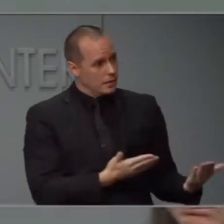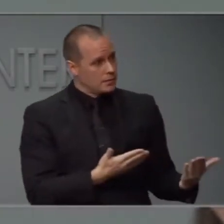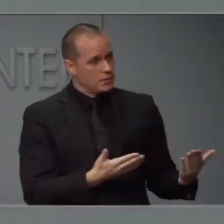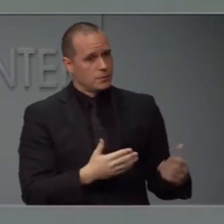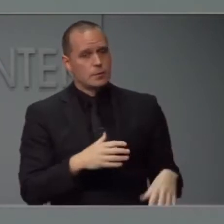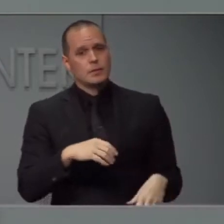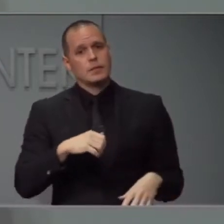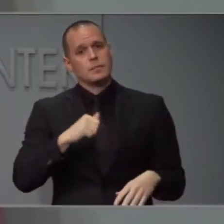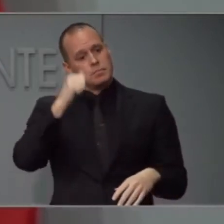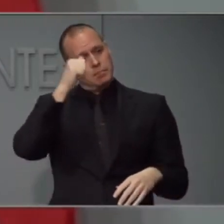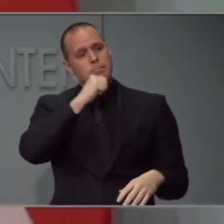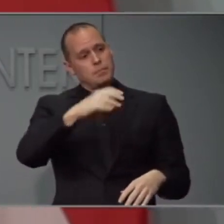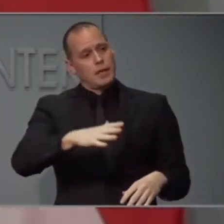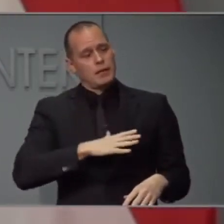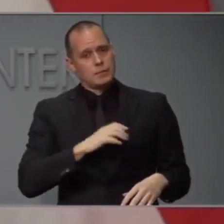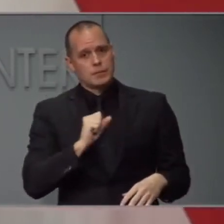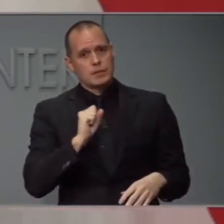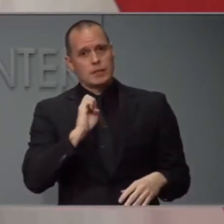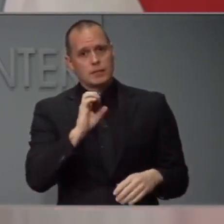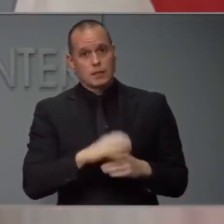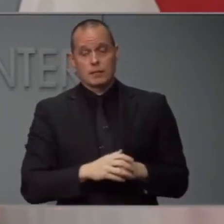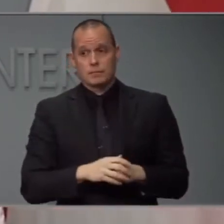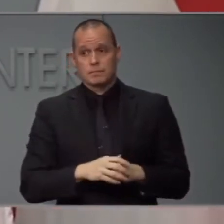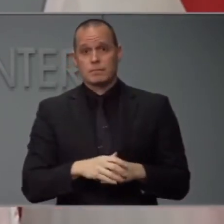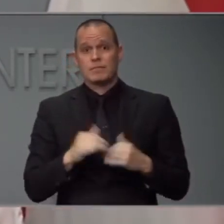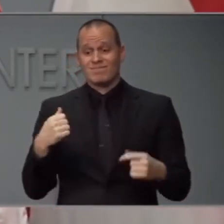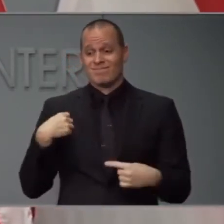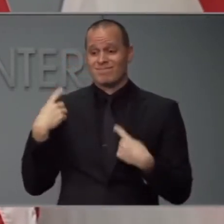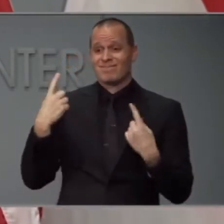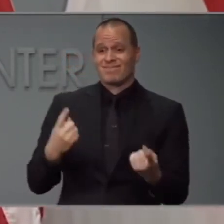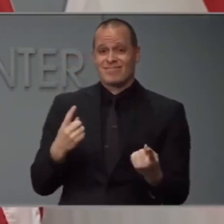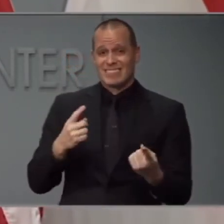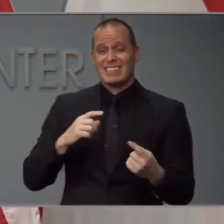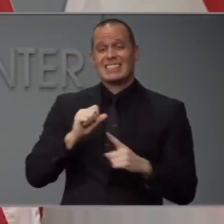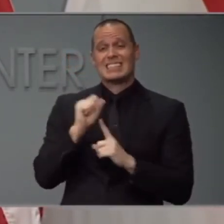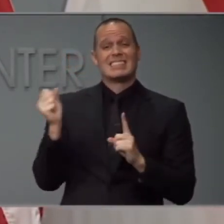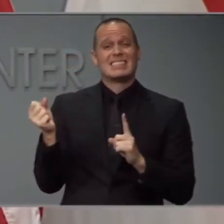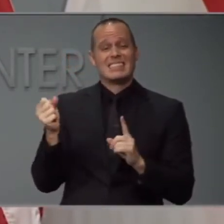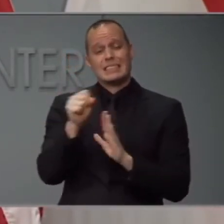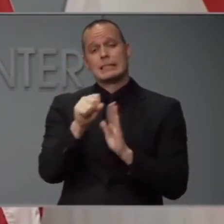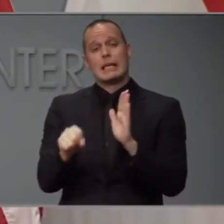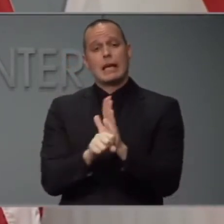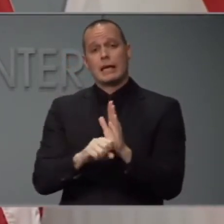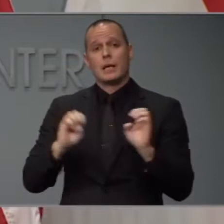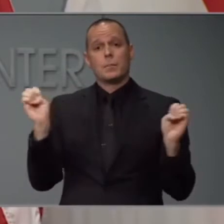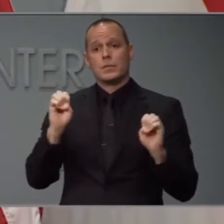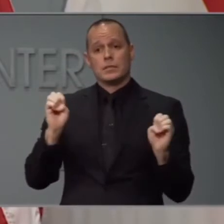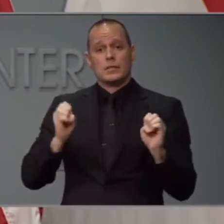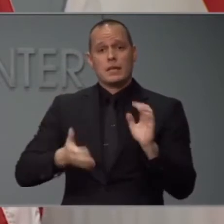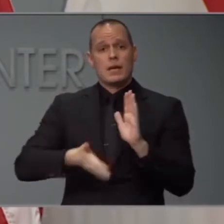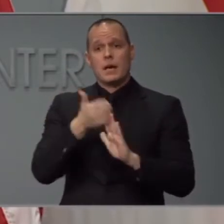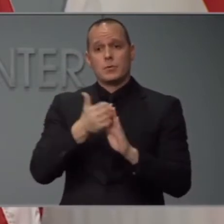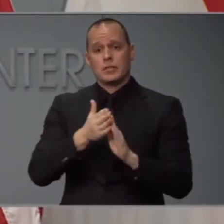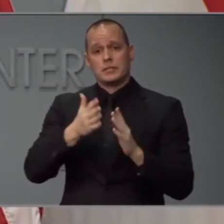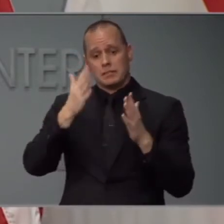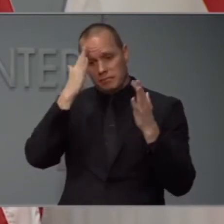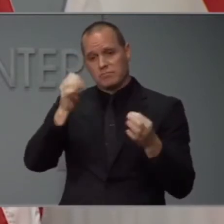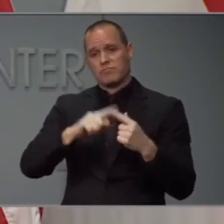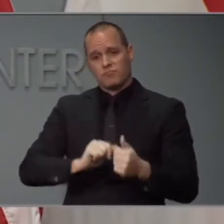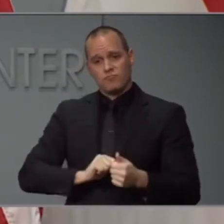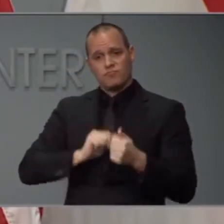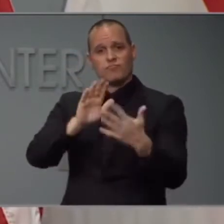everyone. Today is day 21 of State Emergency Operations Center activation for the COVID-19